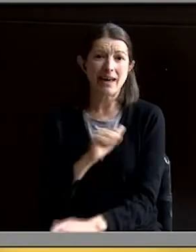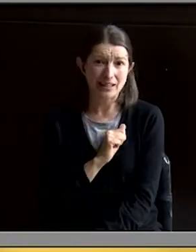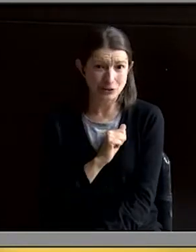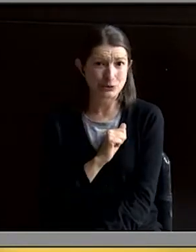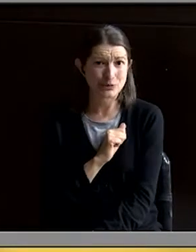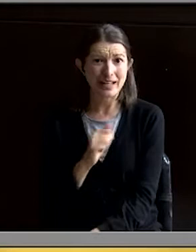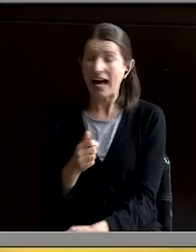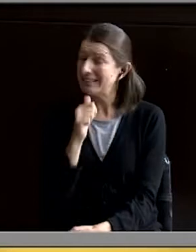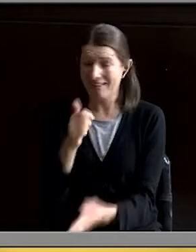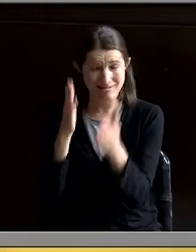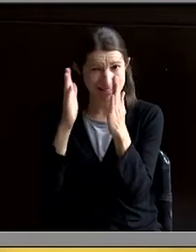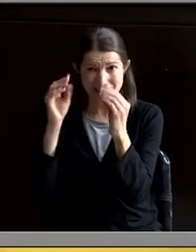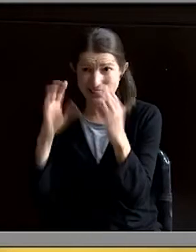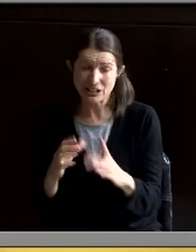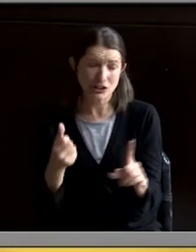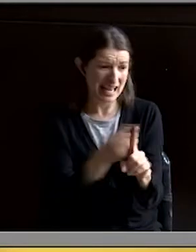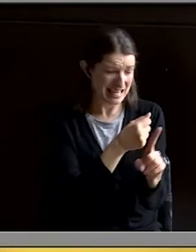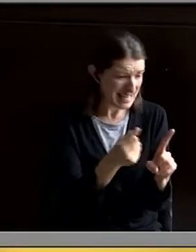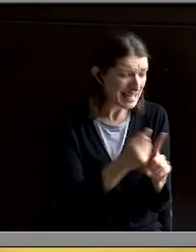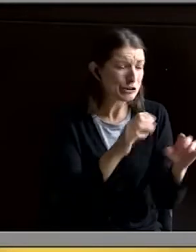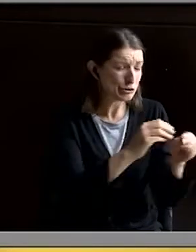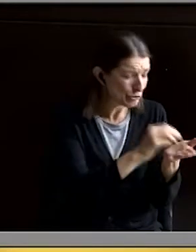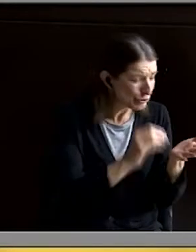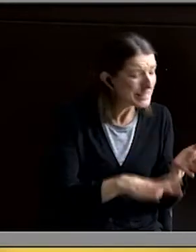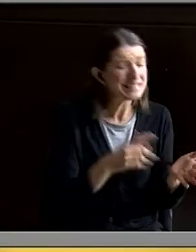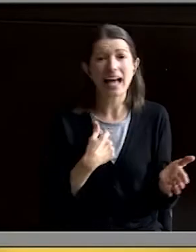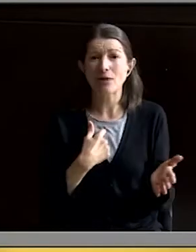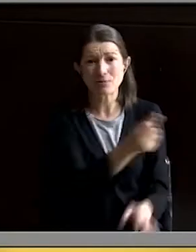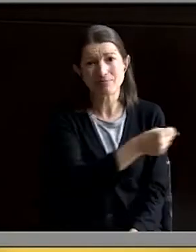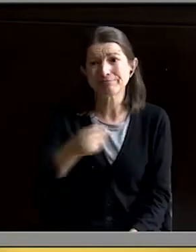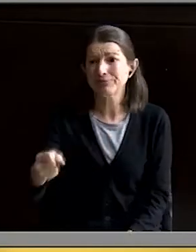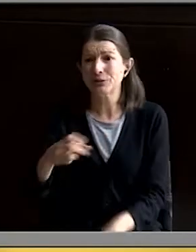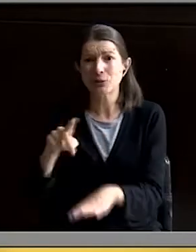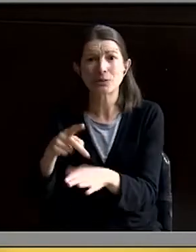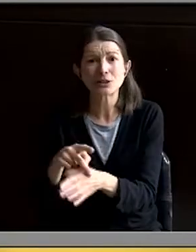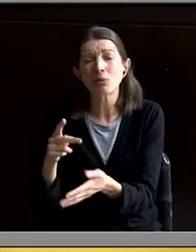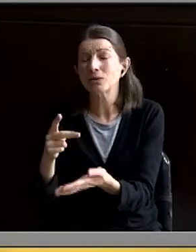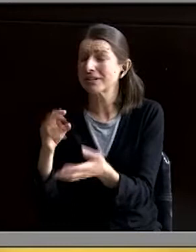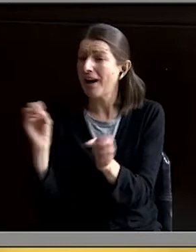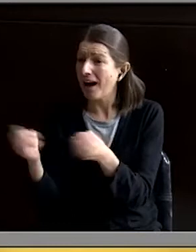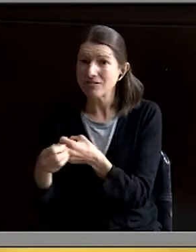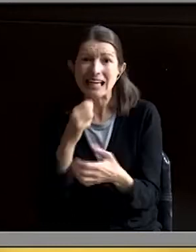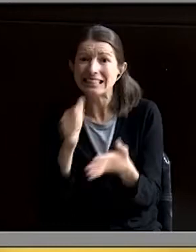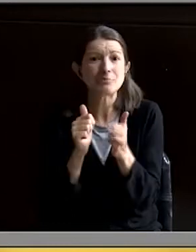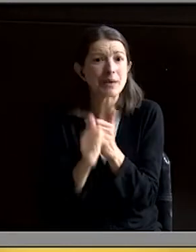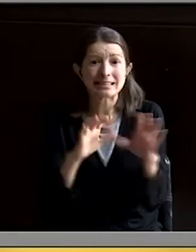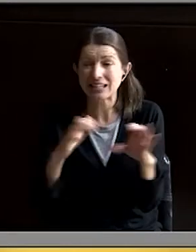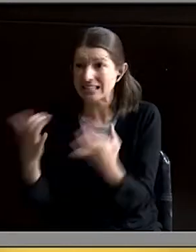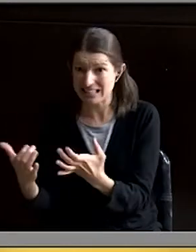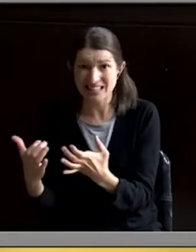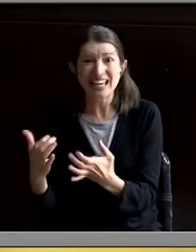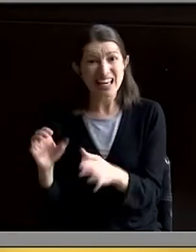Not listening to teachers, hitting students, getting sent to the principal's office, and barely passing my classes. Even in elementary school, I was getting